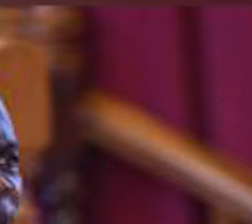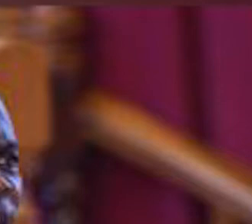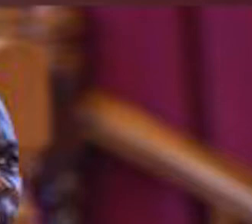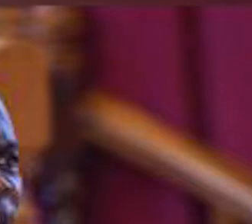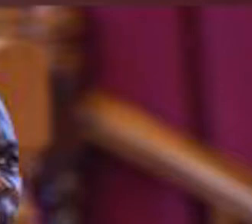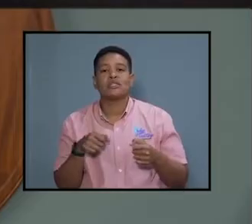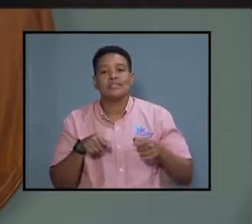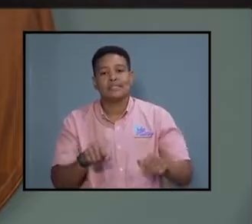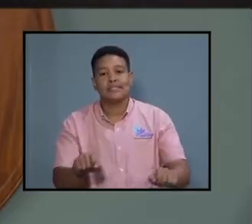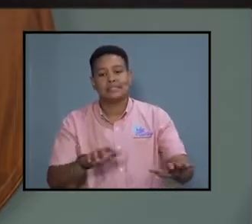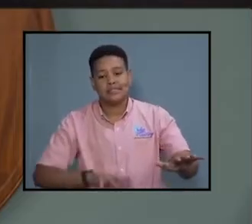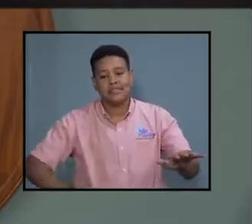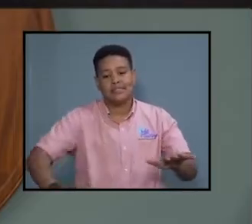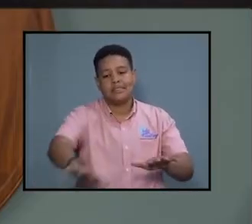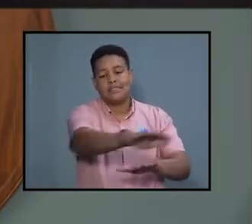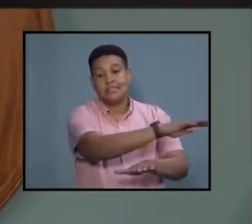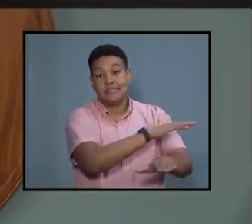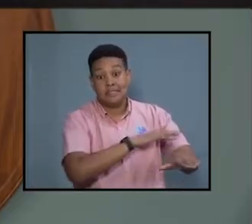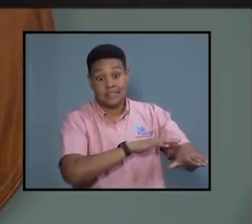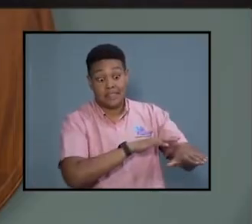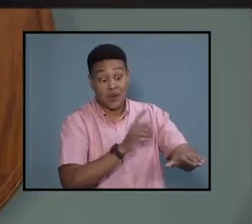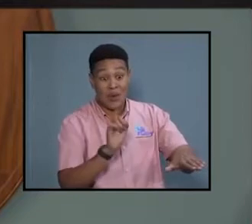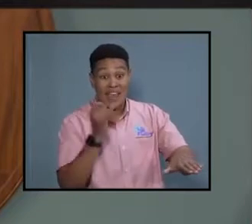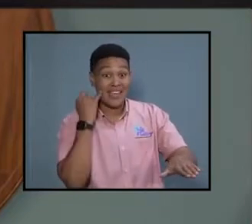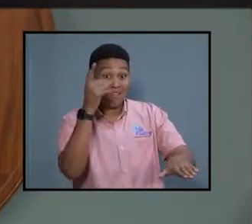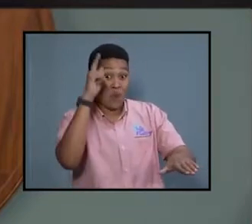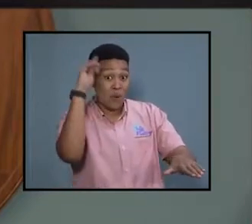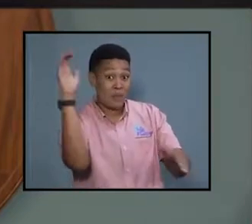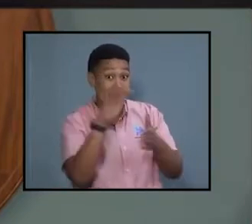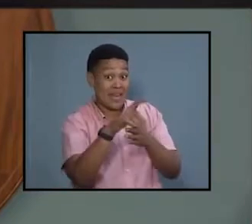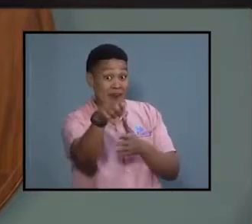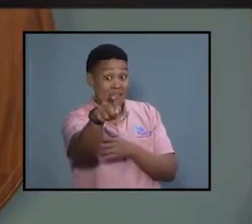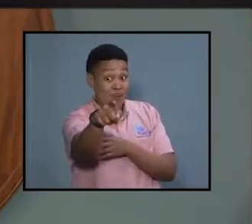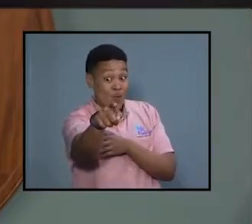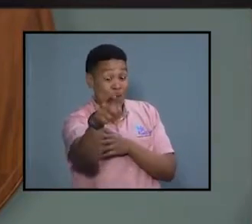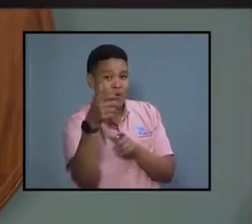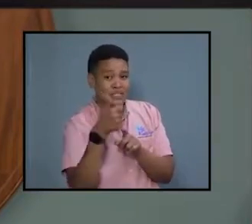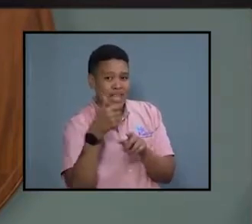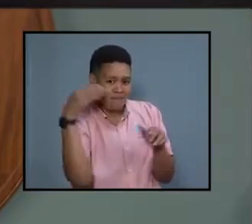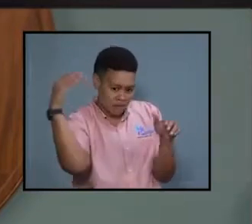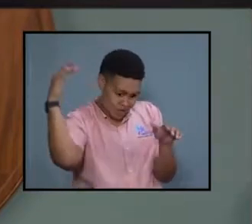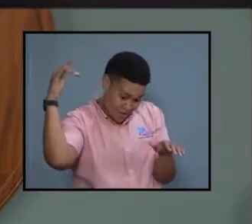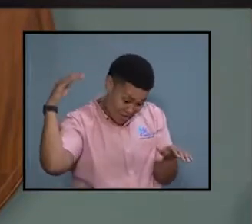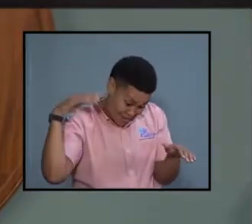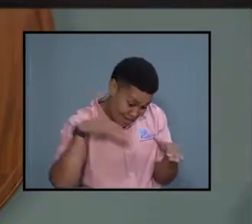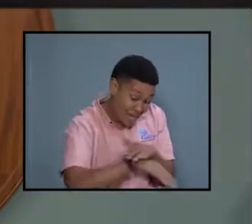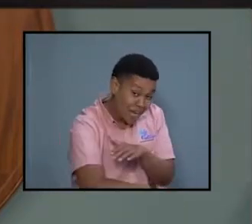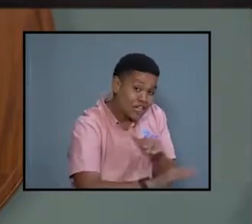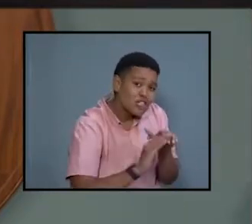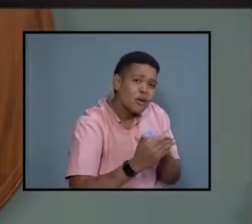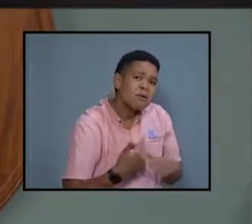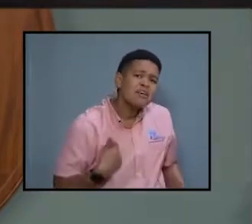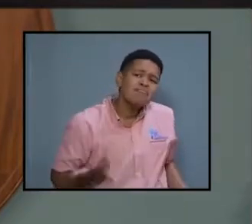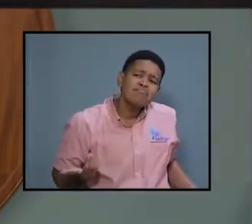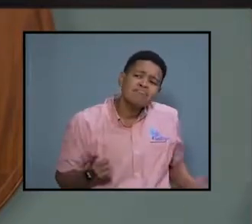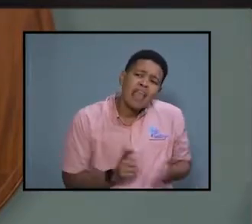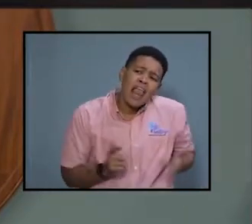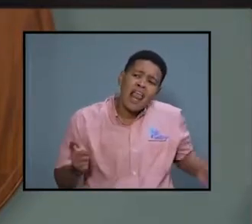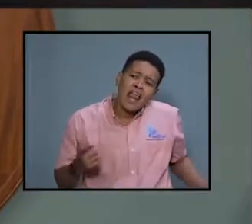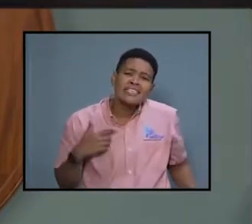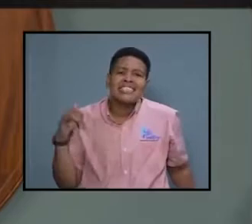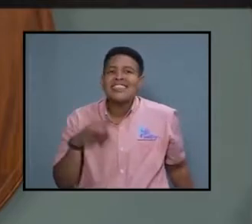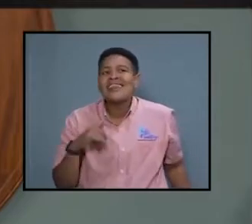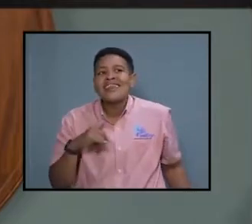Jamaican people. Prime Minister Holness, however, expressed that he has full confidence in Minister Chang to ensure that